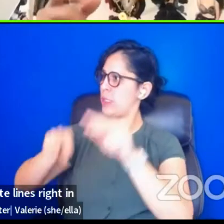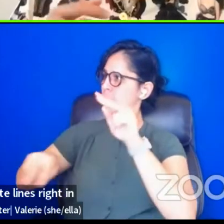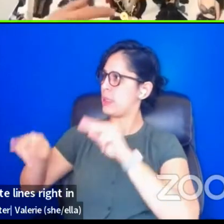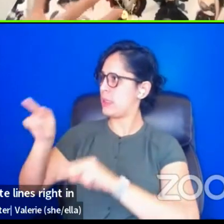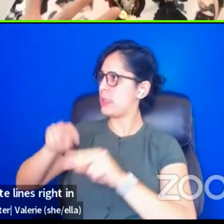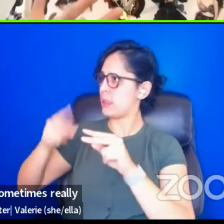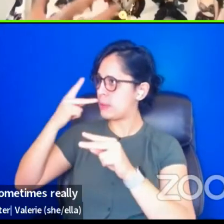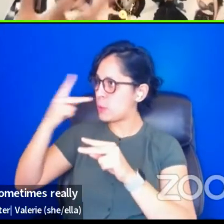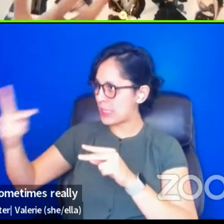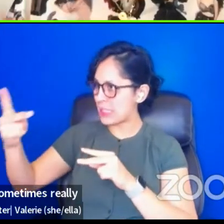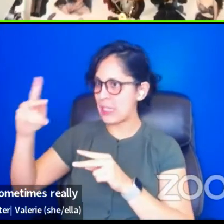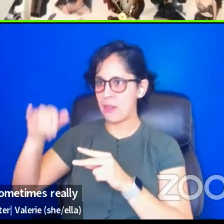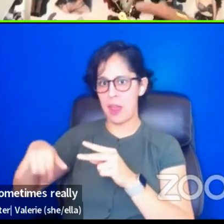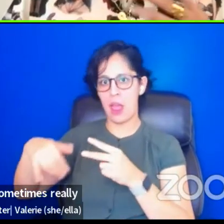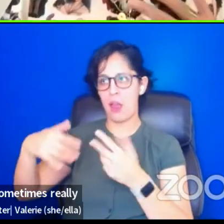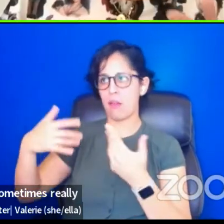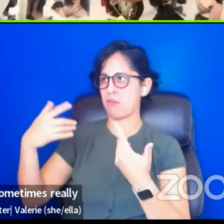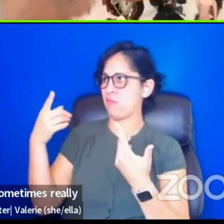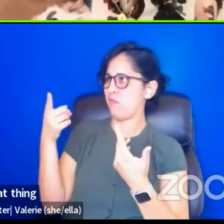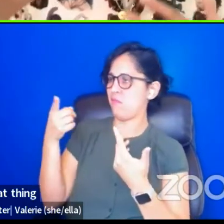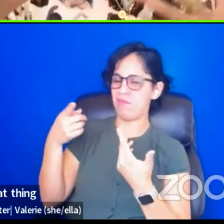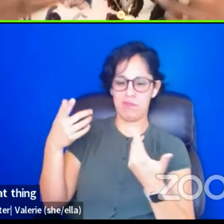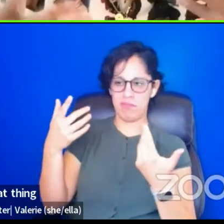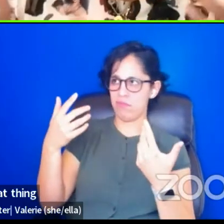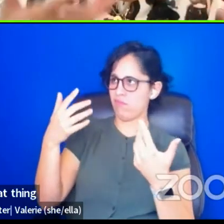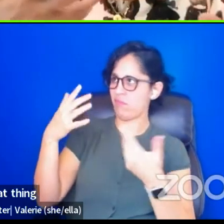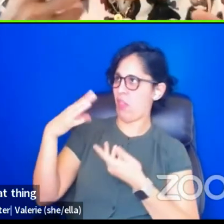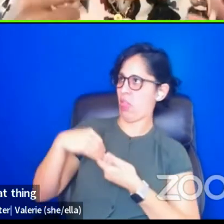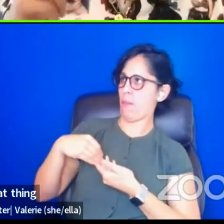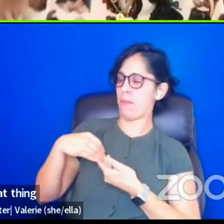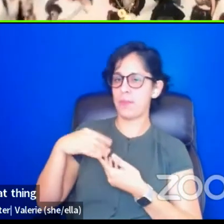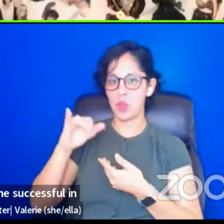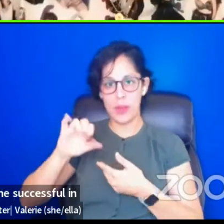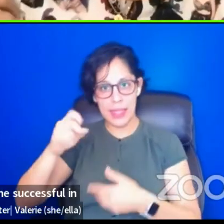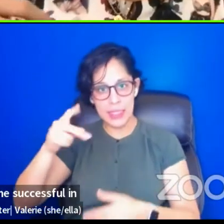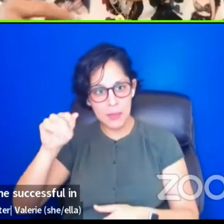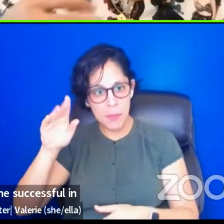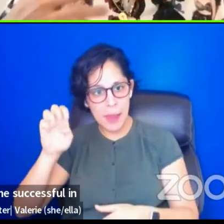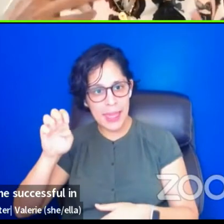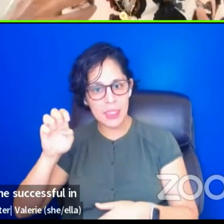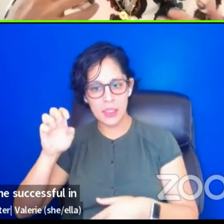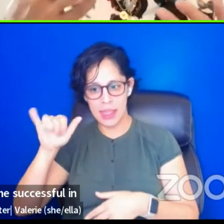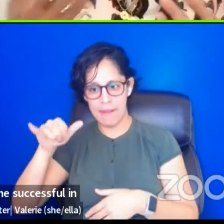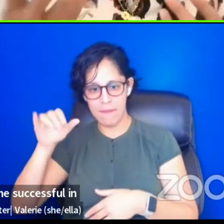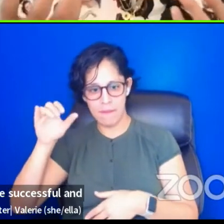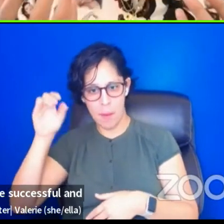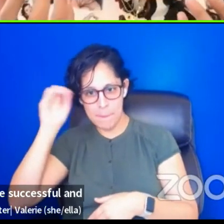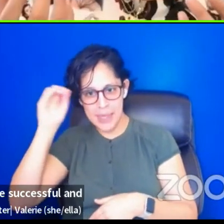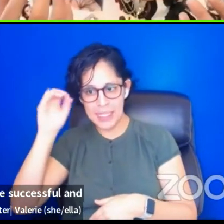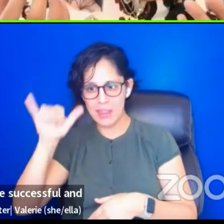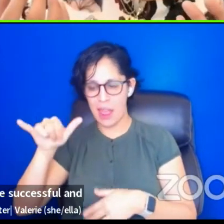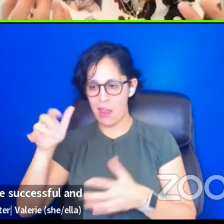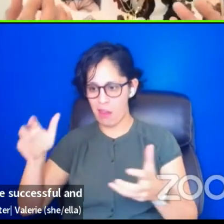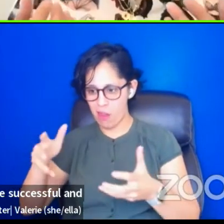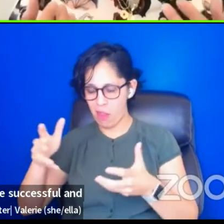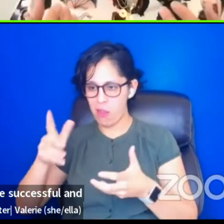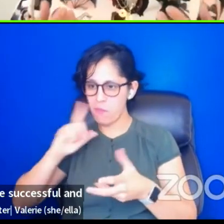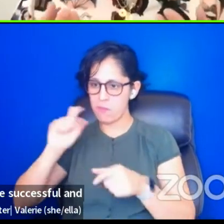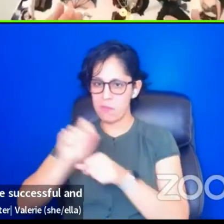that thing that has kept me safe and has kept me successful and it kept me moving takes over. I, and I, like, I'm not faulting it.